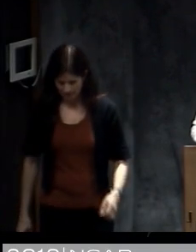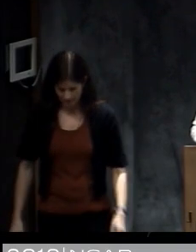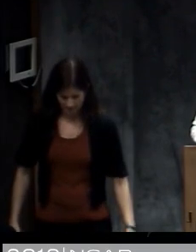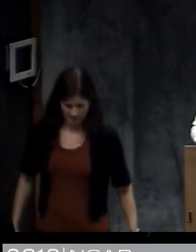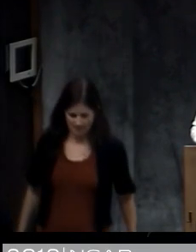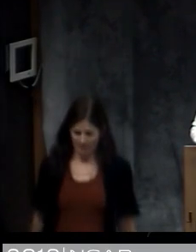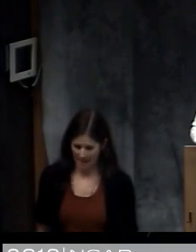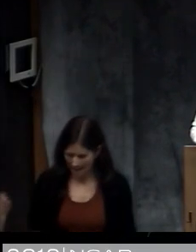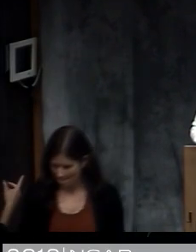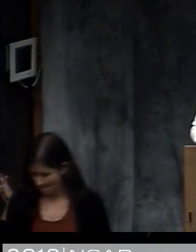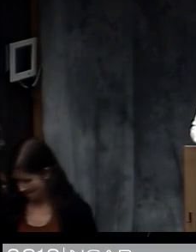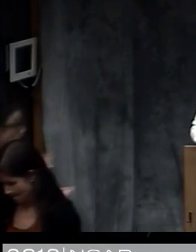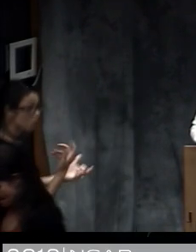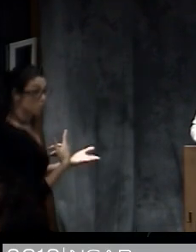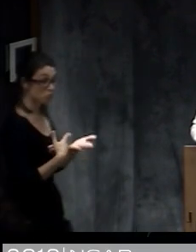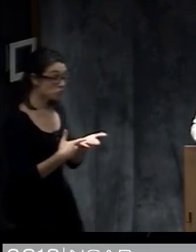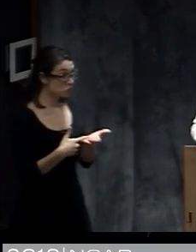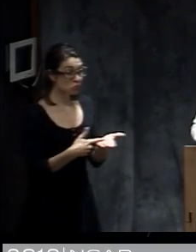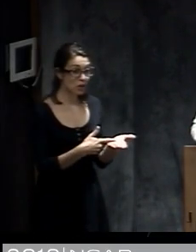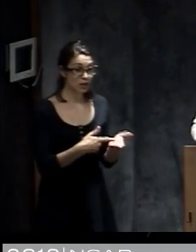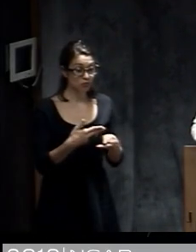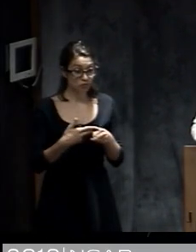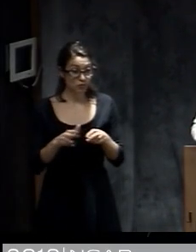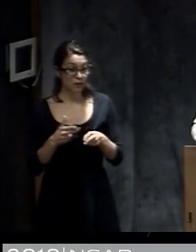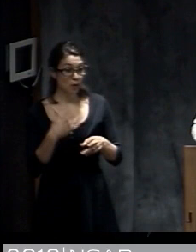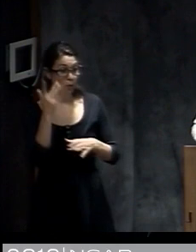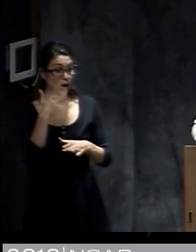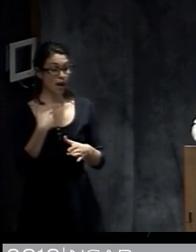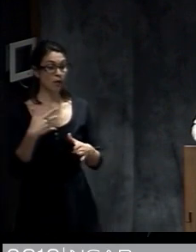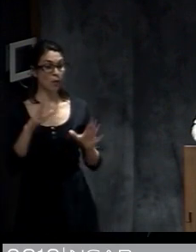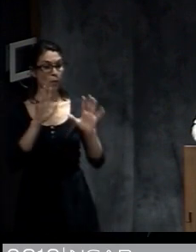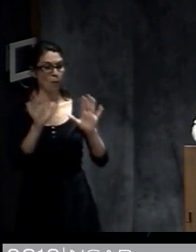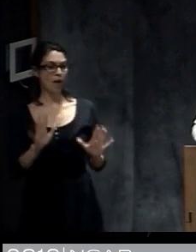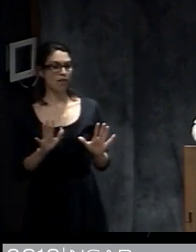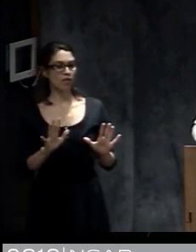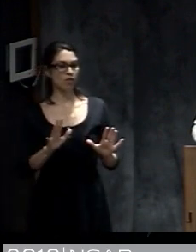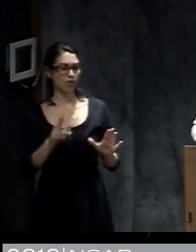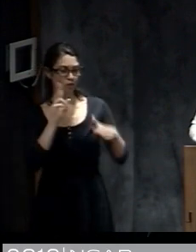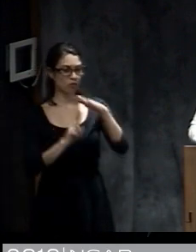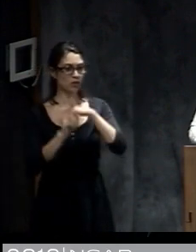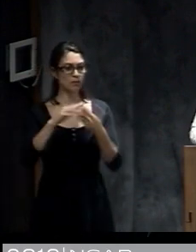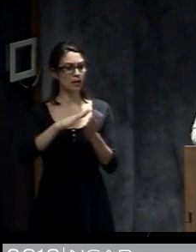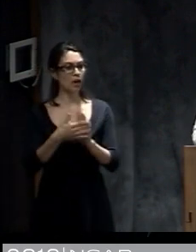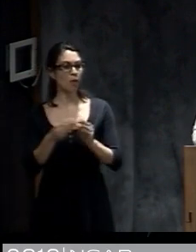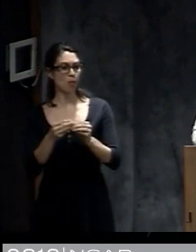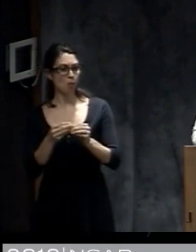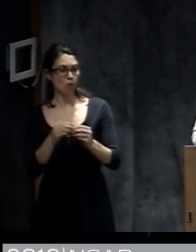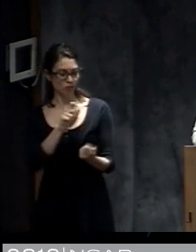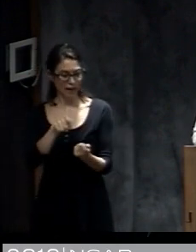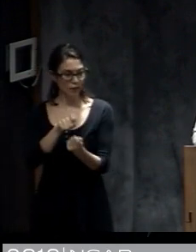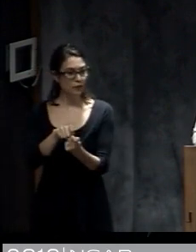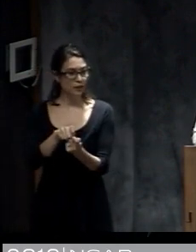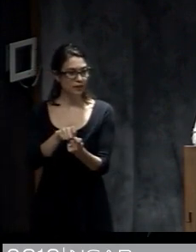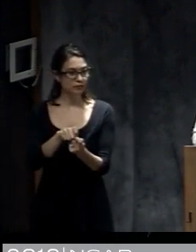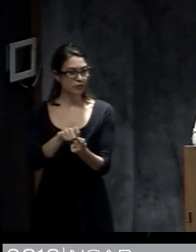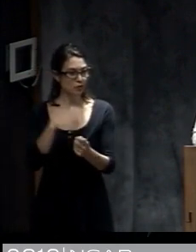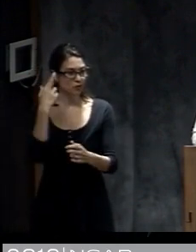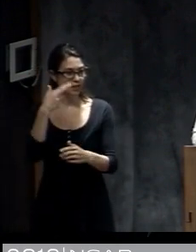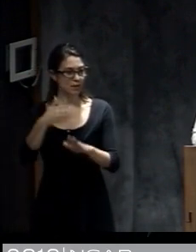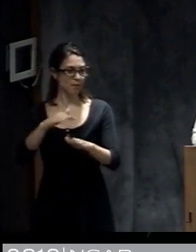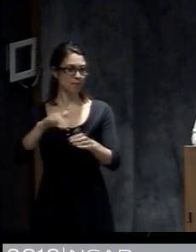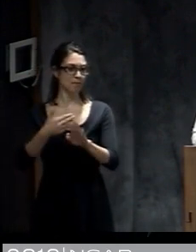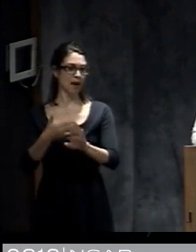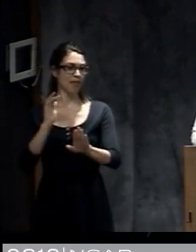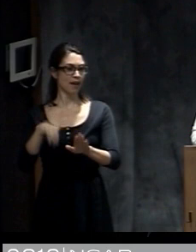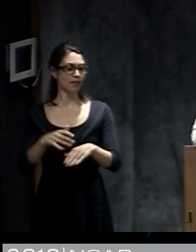So I wanted to talk briefly about why weather forecasts have become more accurate, some of the reasons behind that. So this graphic here shows the global observing